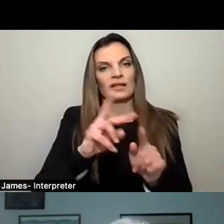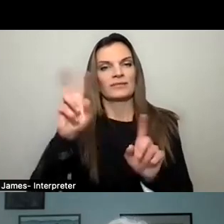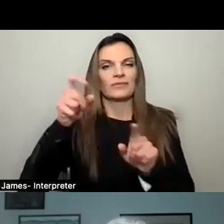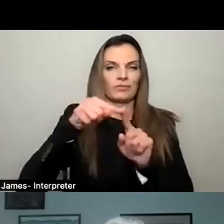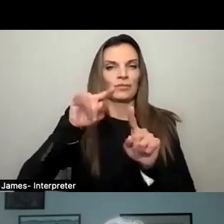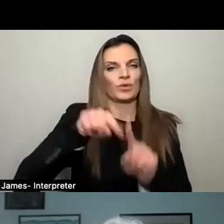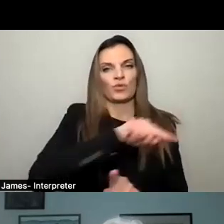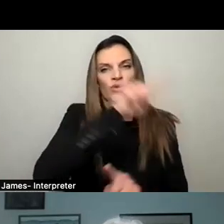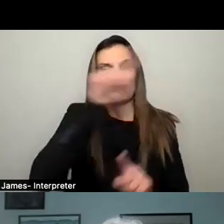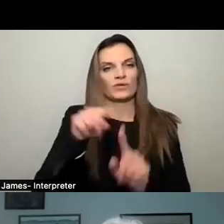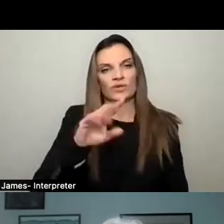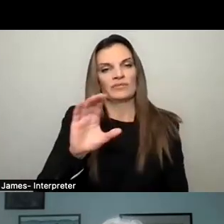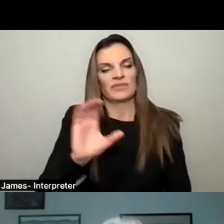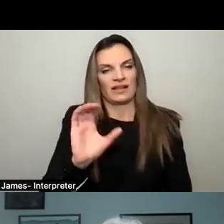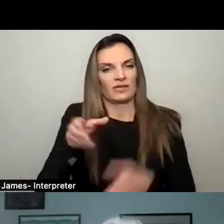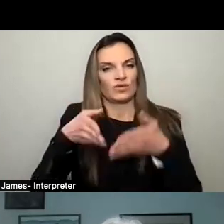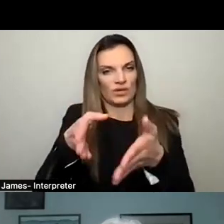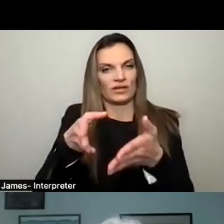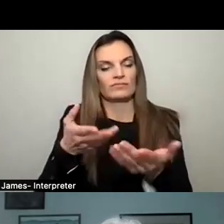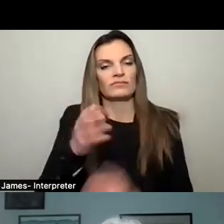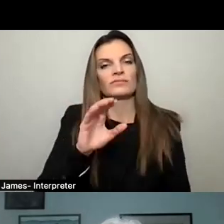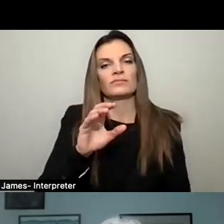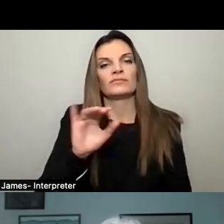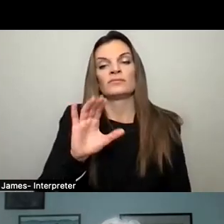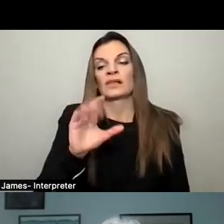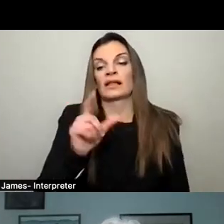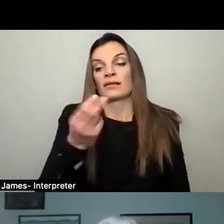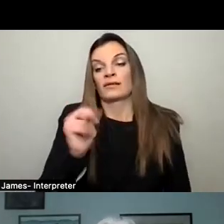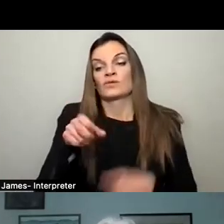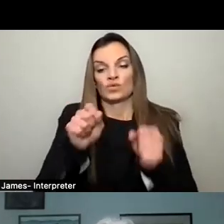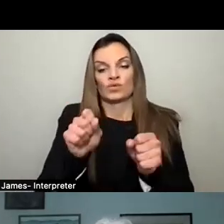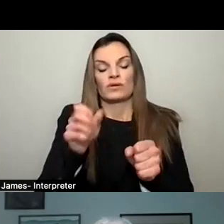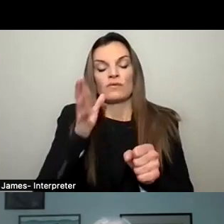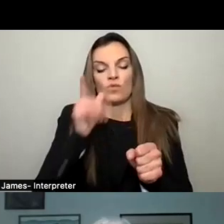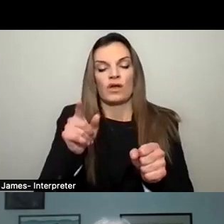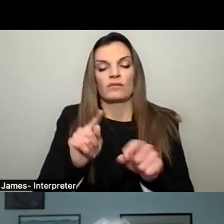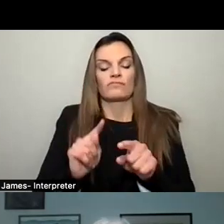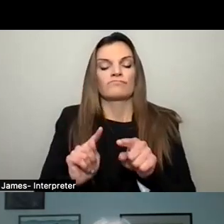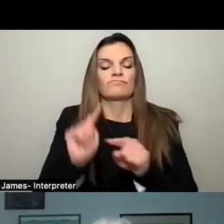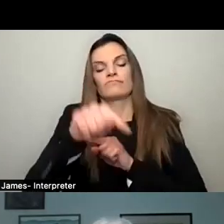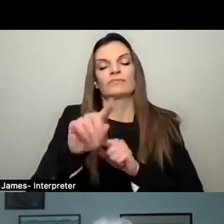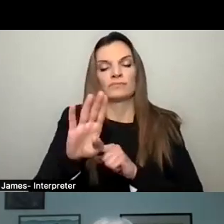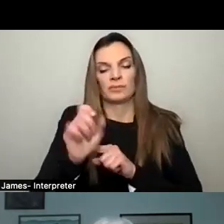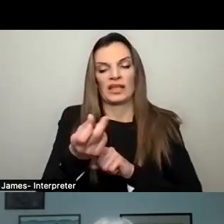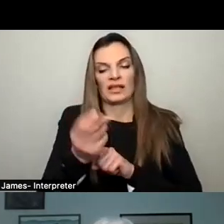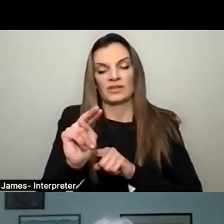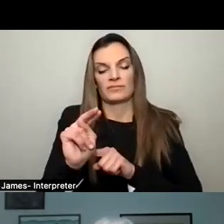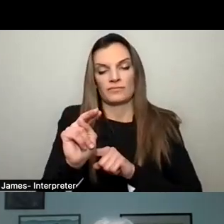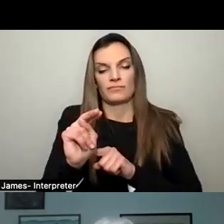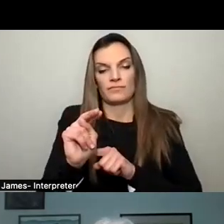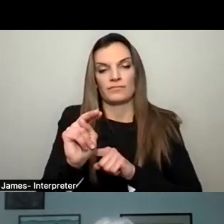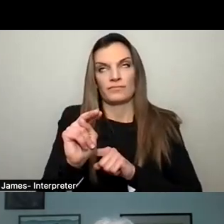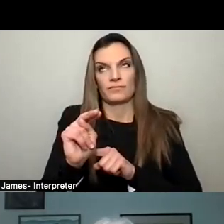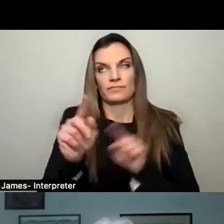essentially extend Clinton Street from across Beekman Avenue through the eastern portion of that